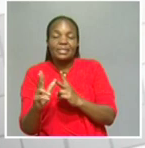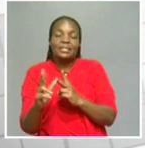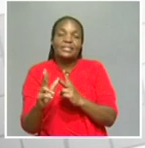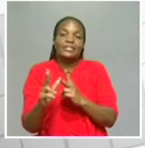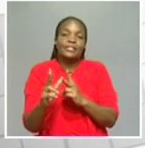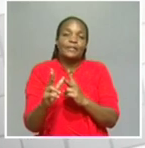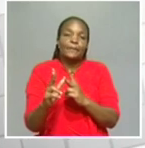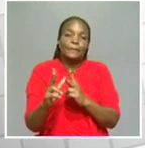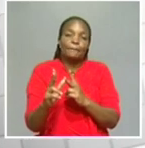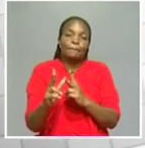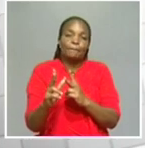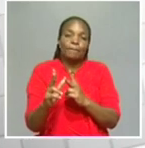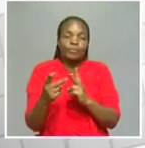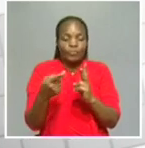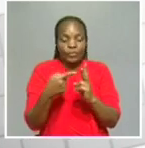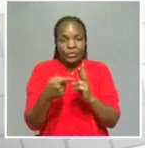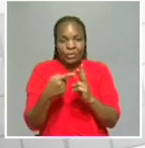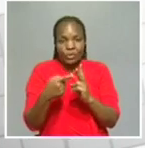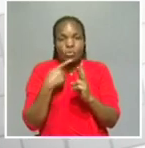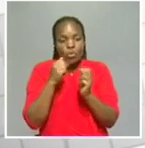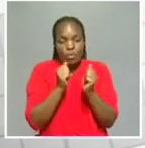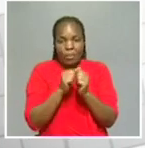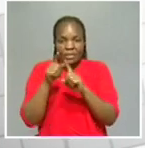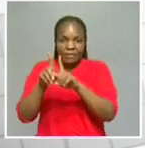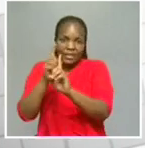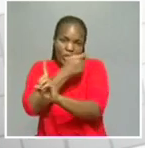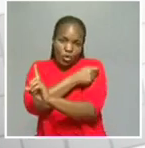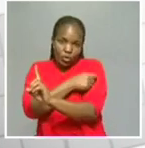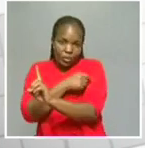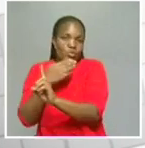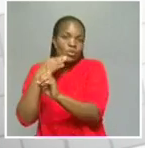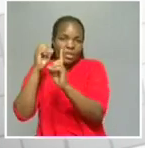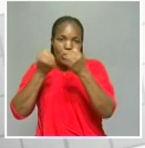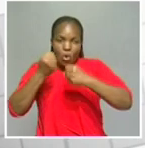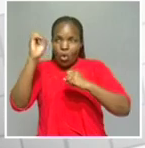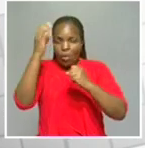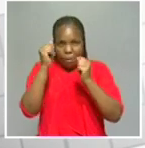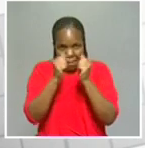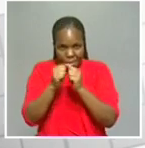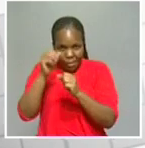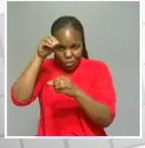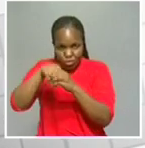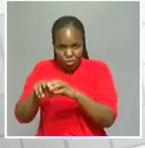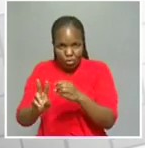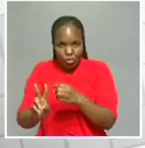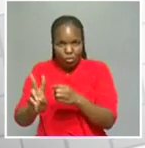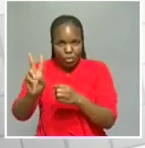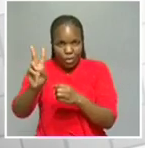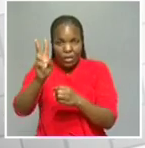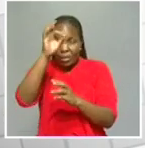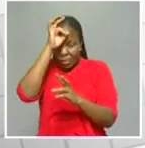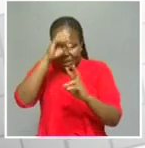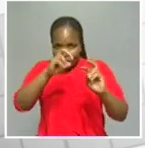And that accompanied the victim to the hospital after the ambulance was called in. And the police investigation is ongoing.